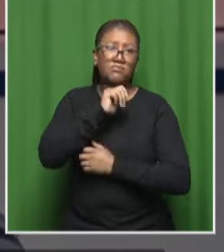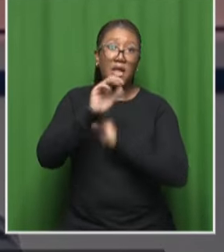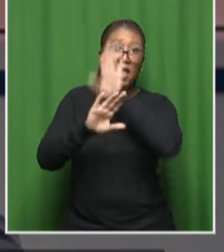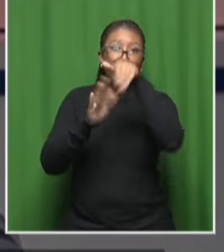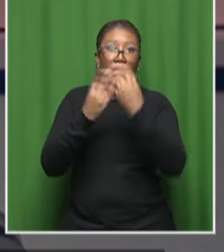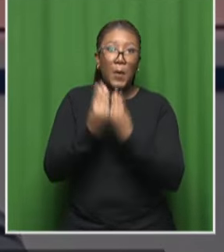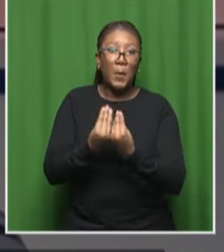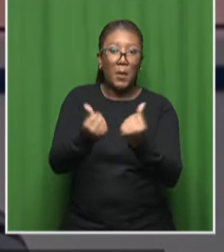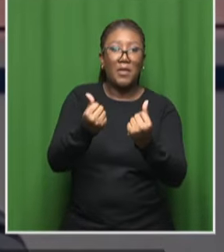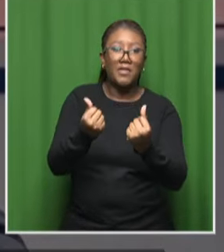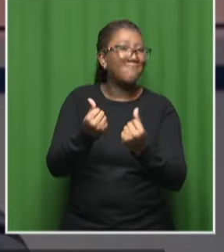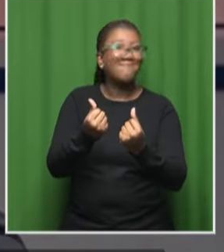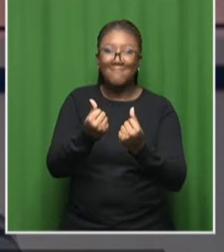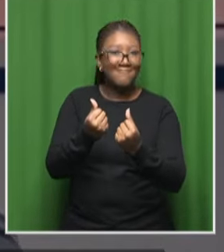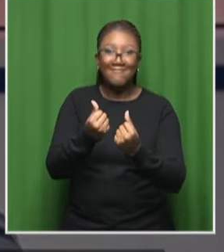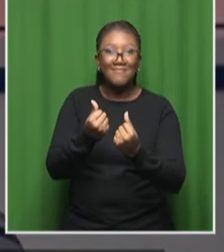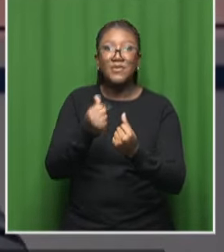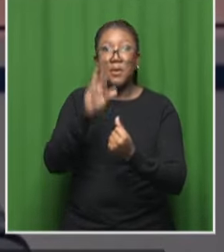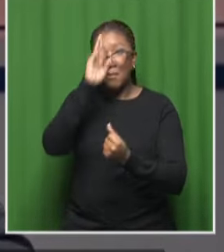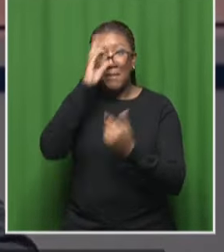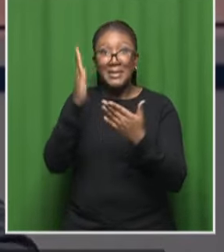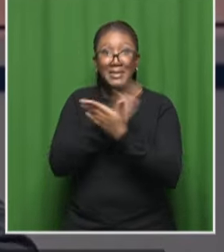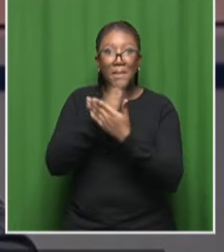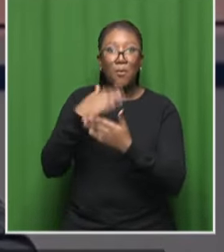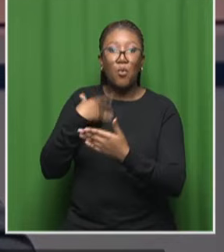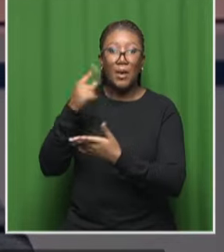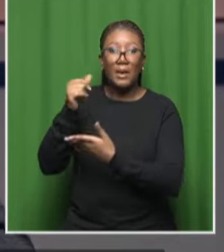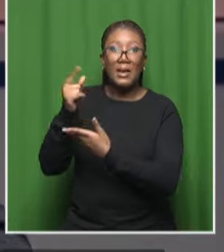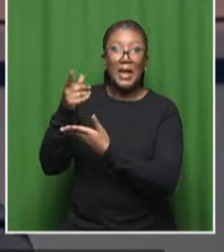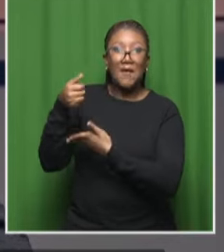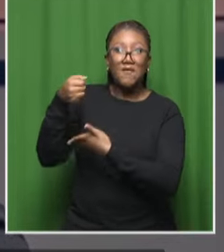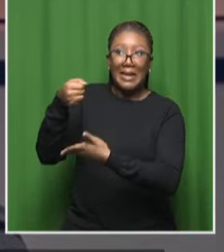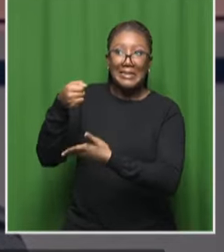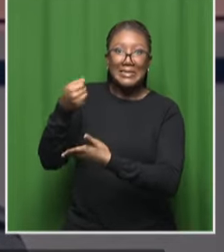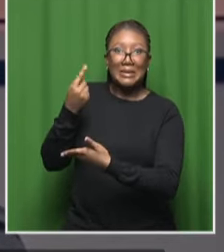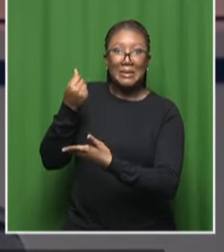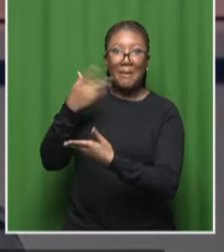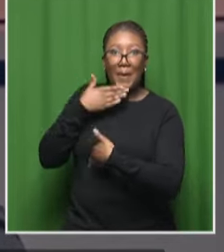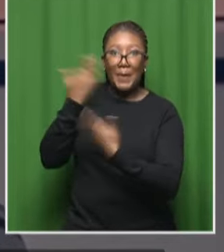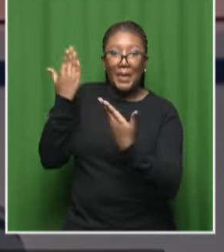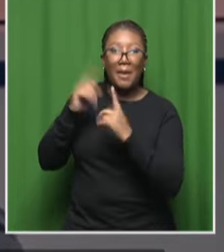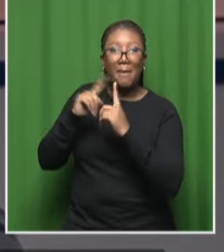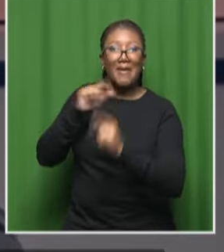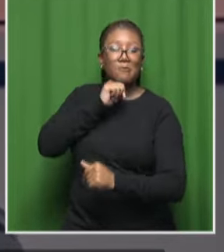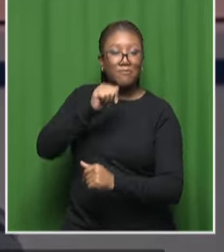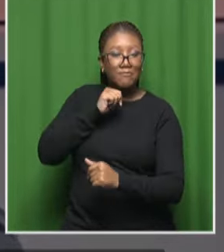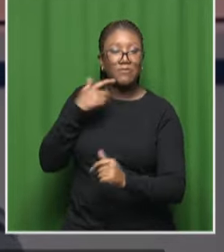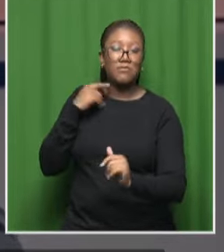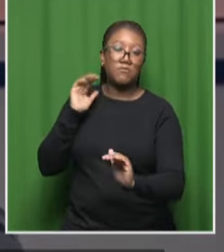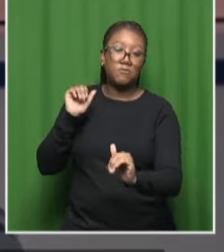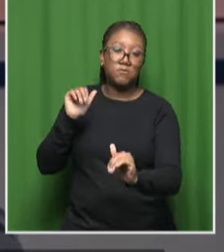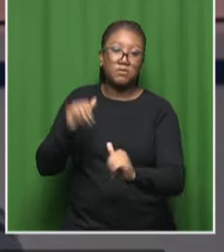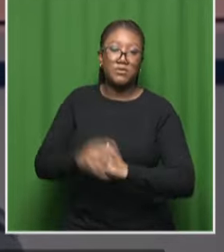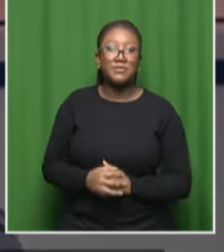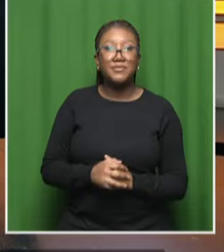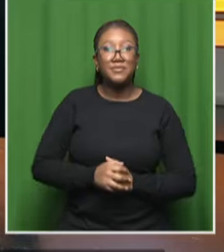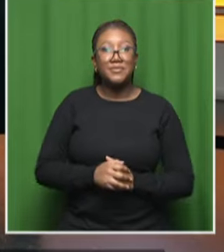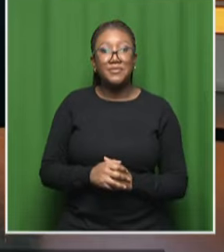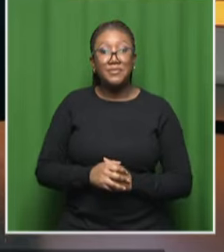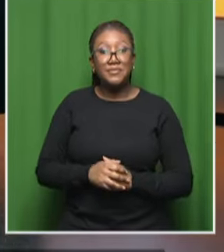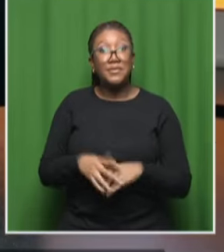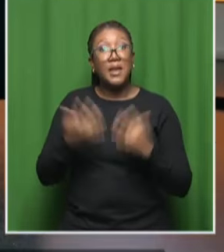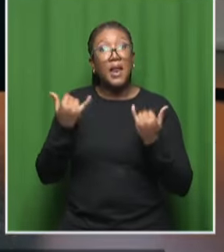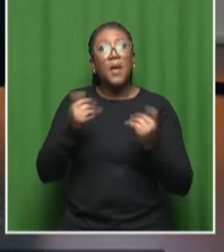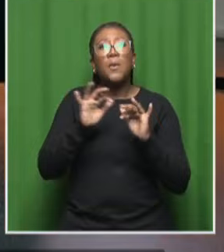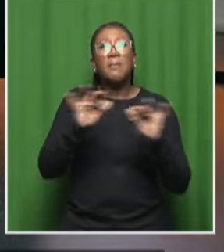when we say that we don't think we can continue say no please do because this is helping us so that's how we measure the success so how does the public